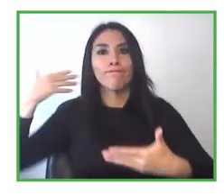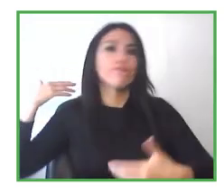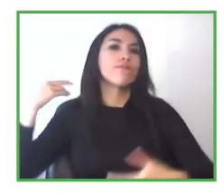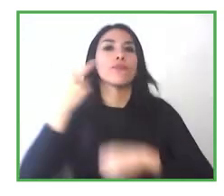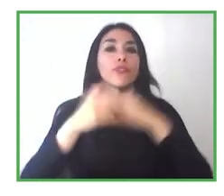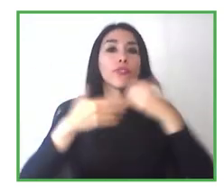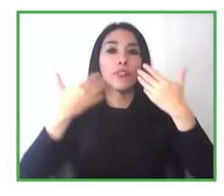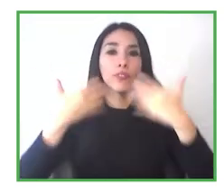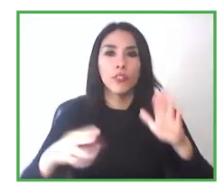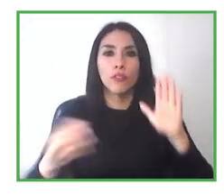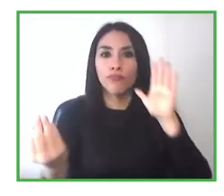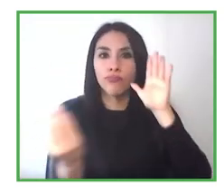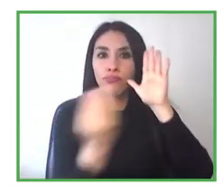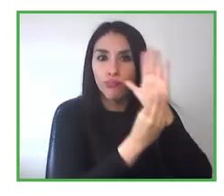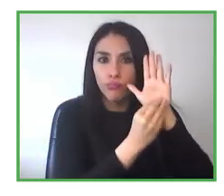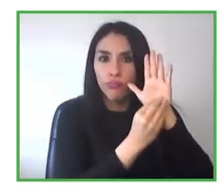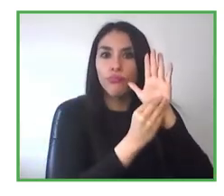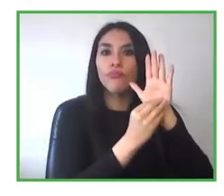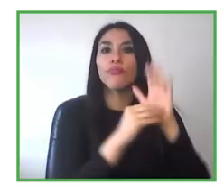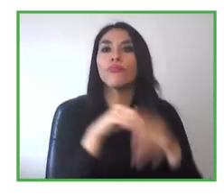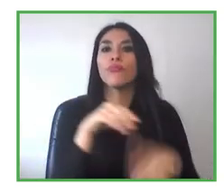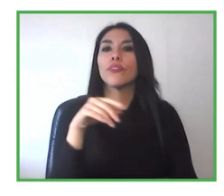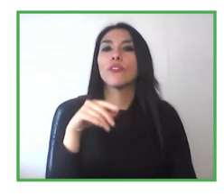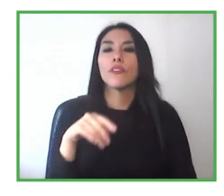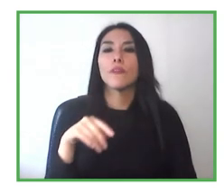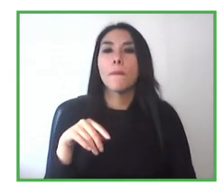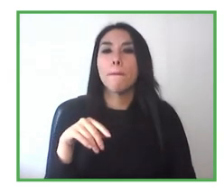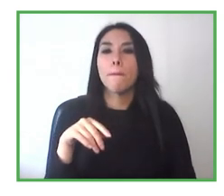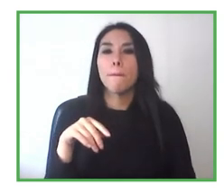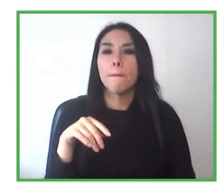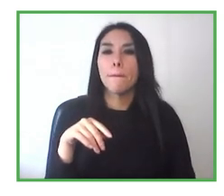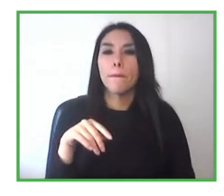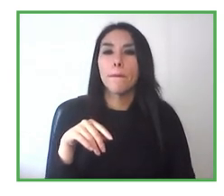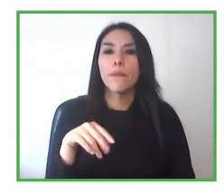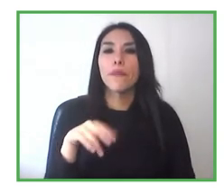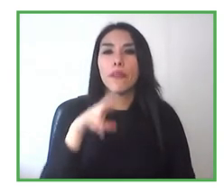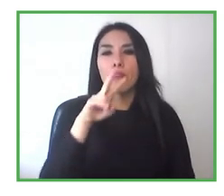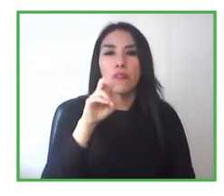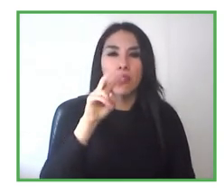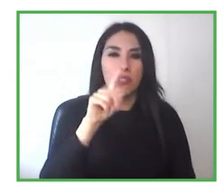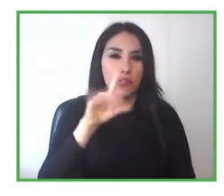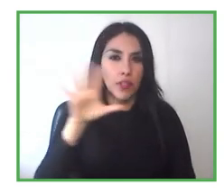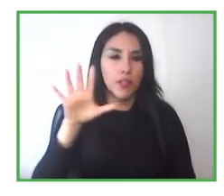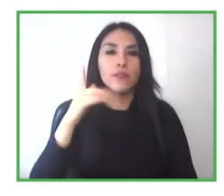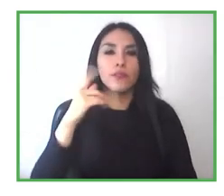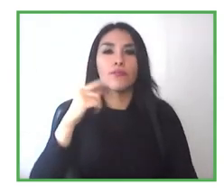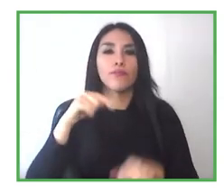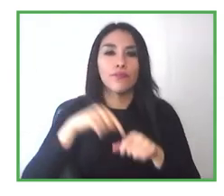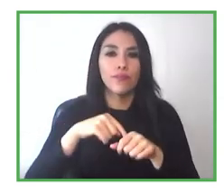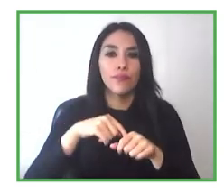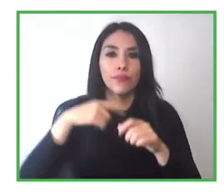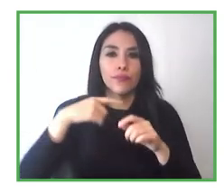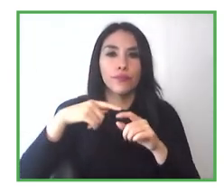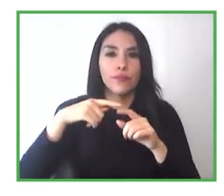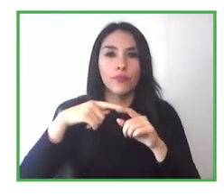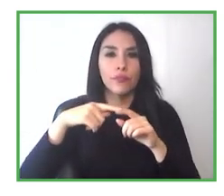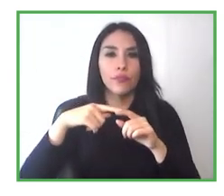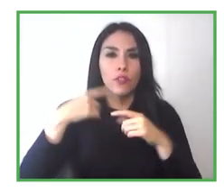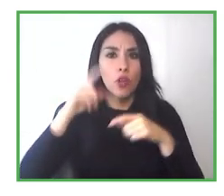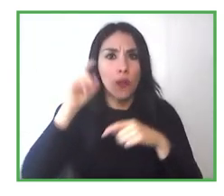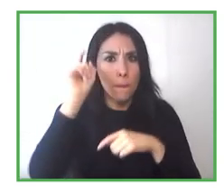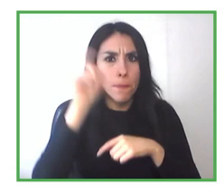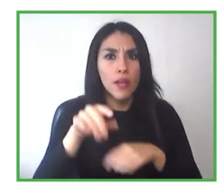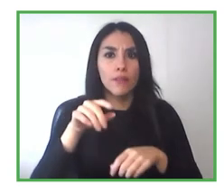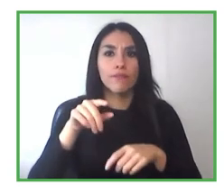Inclusion was implemented, 21-015, where it obliges companies, well, it